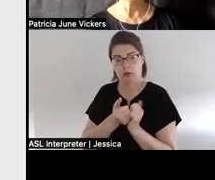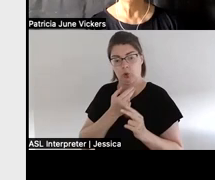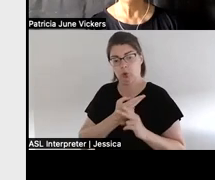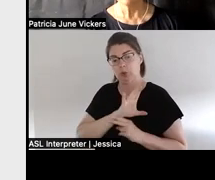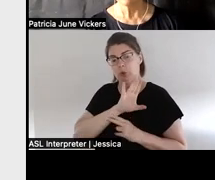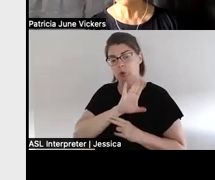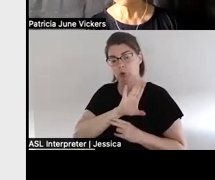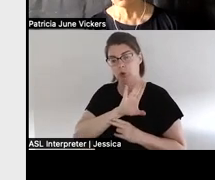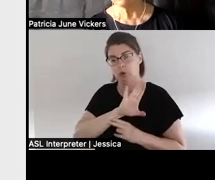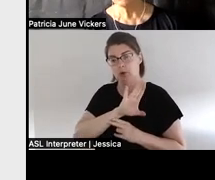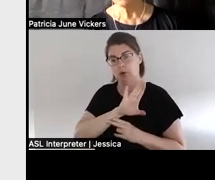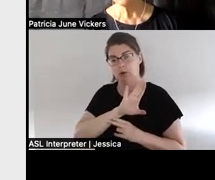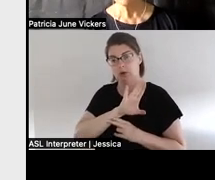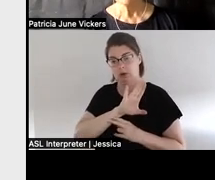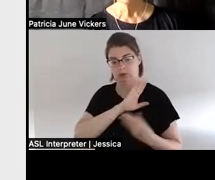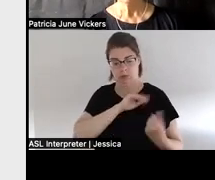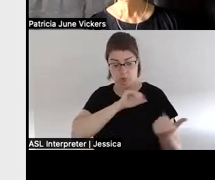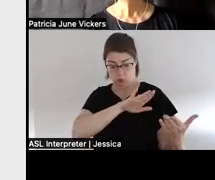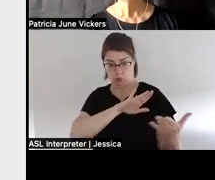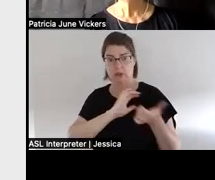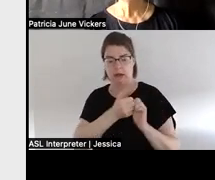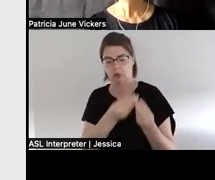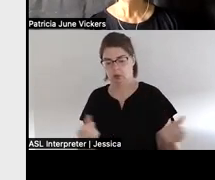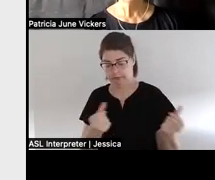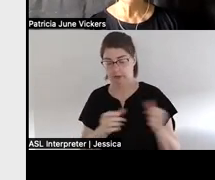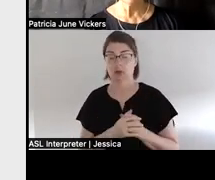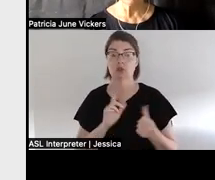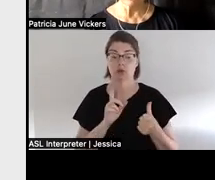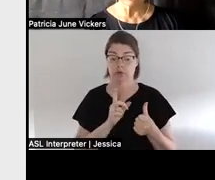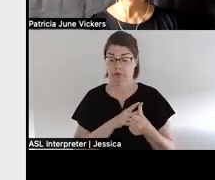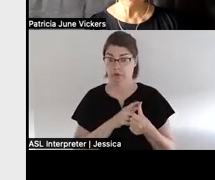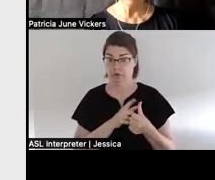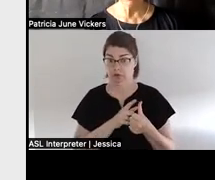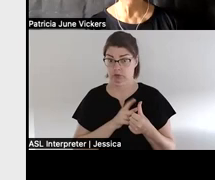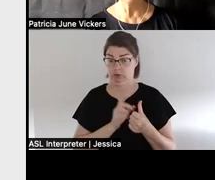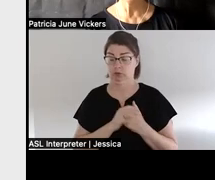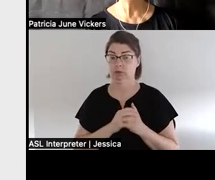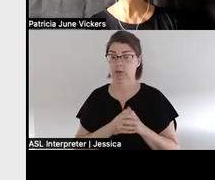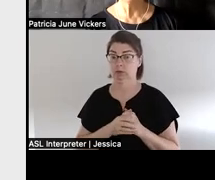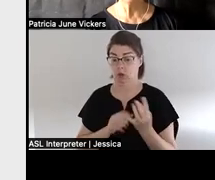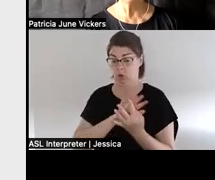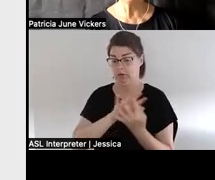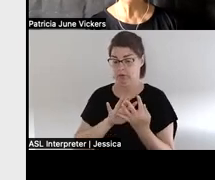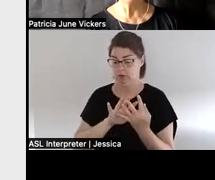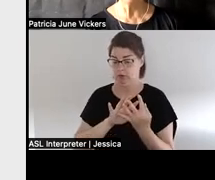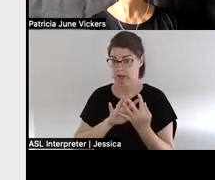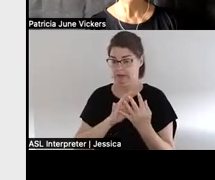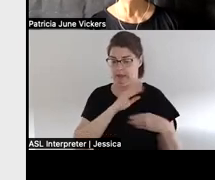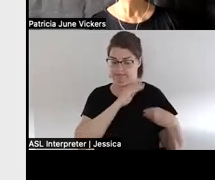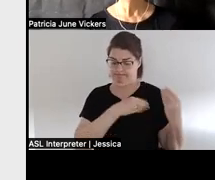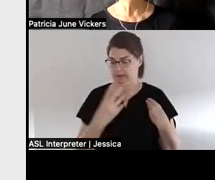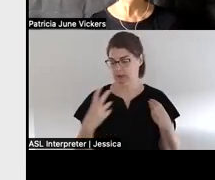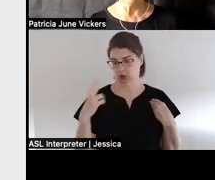aya and so the first thing these four hereditary chiefs did